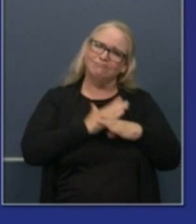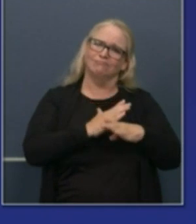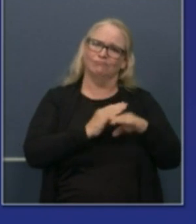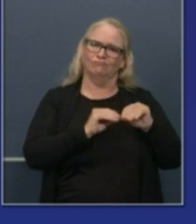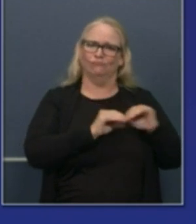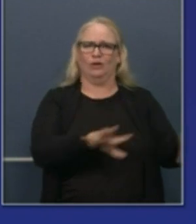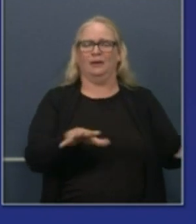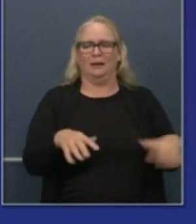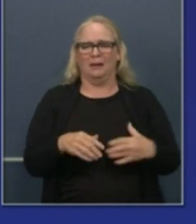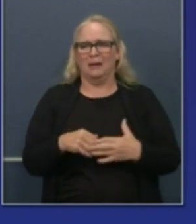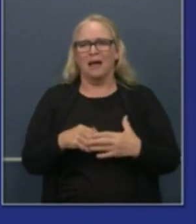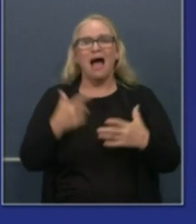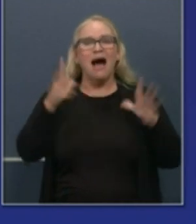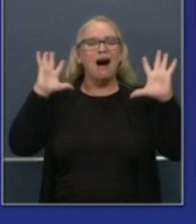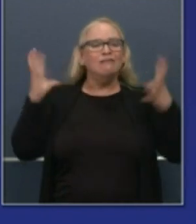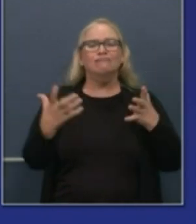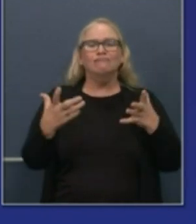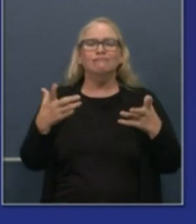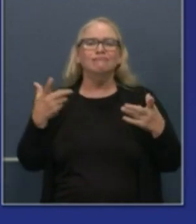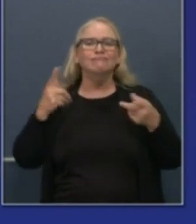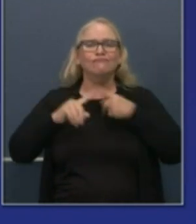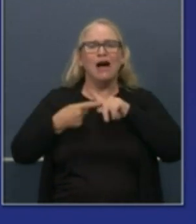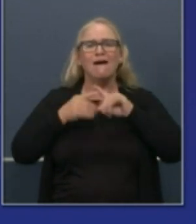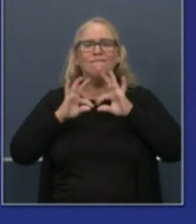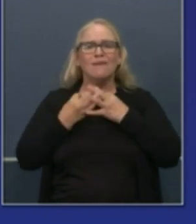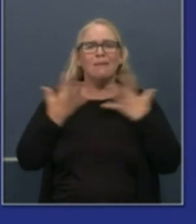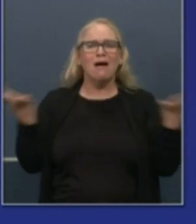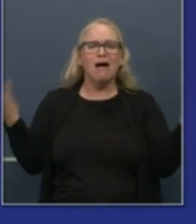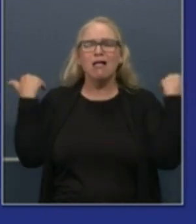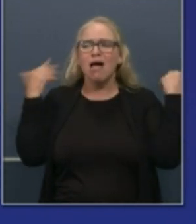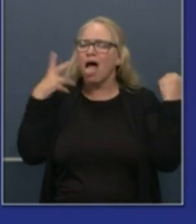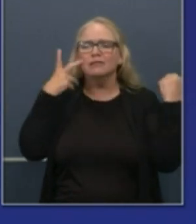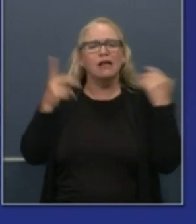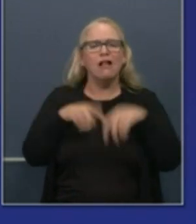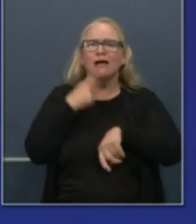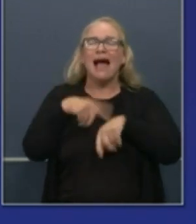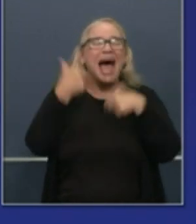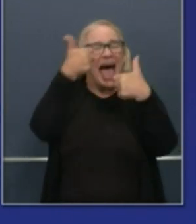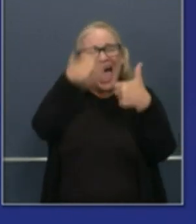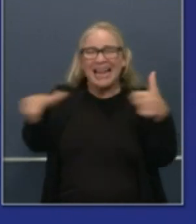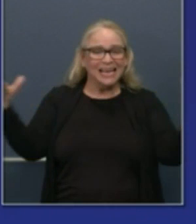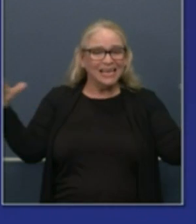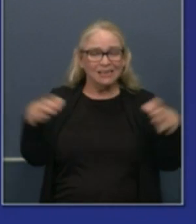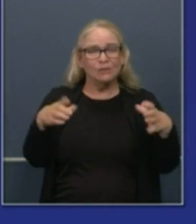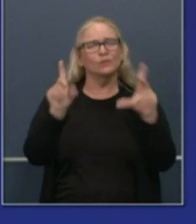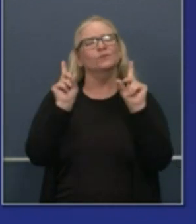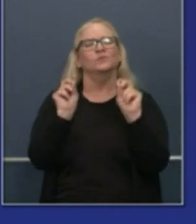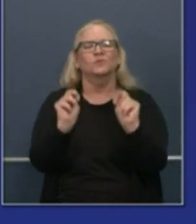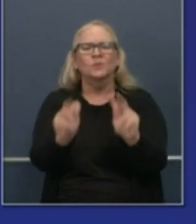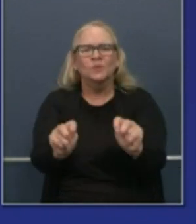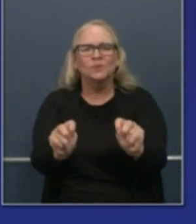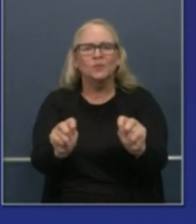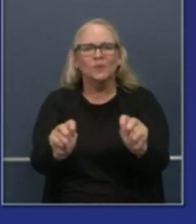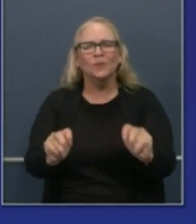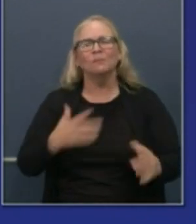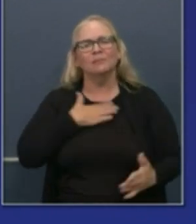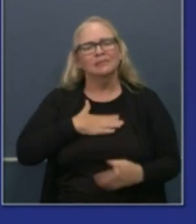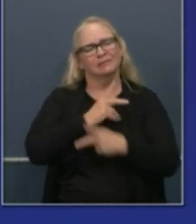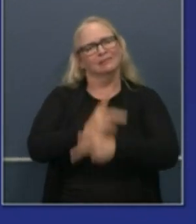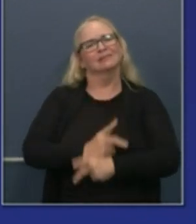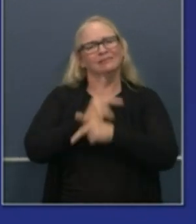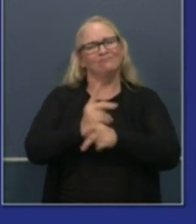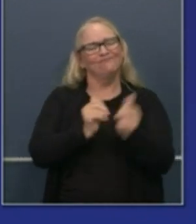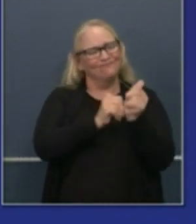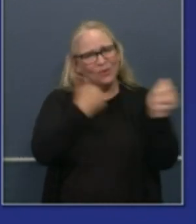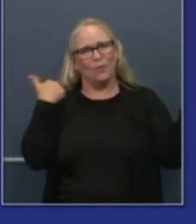crowds uh of all types uh and encourage you to continue to take seriously and take vigilant uh and be as